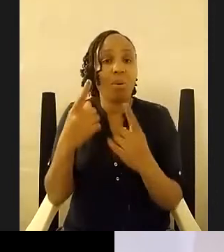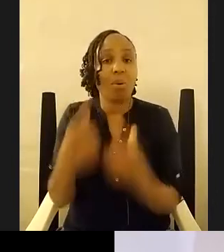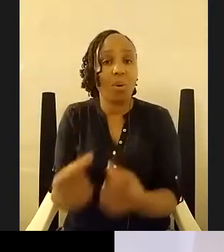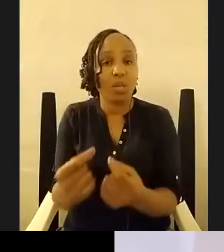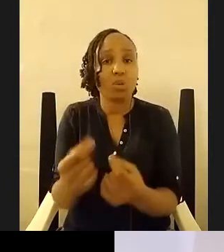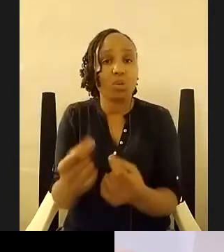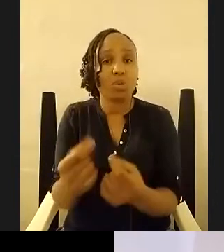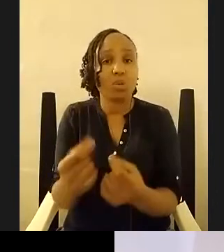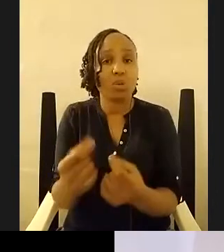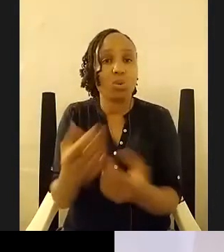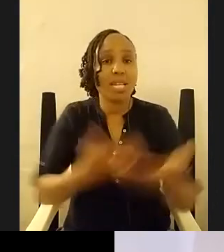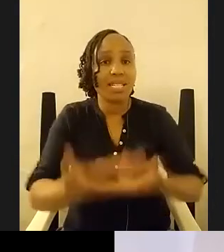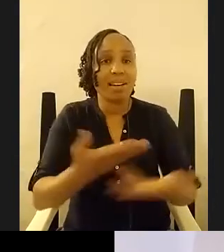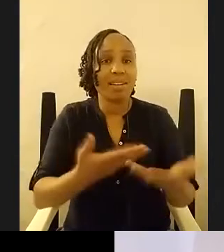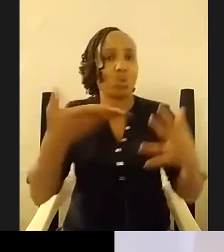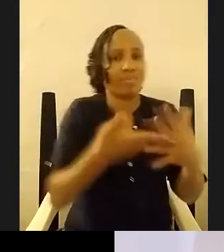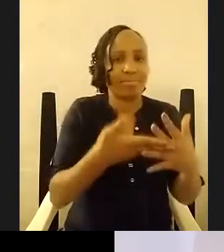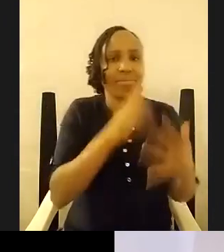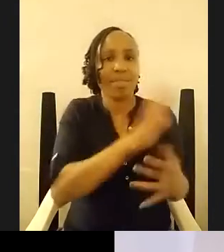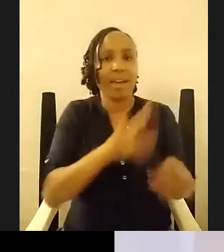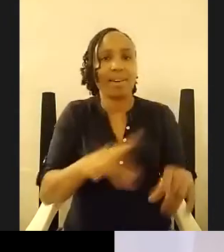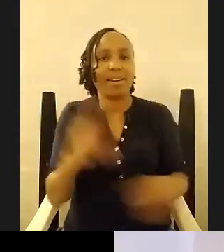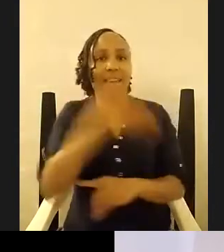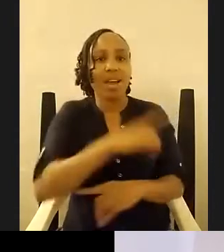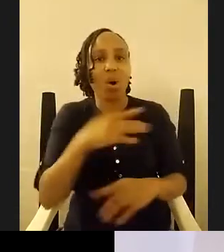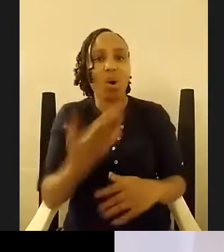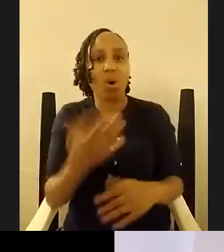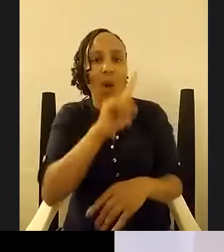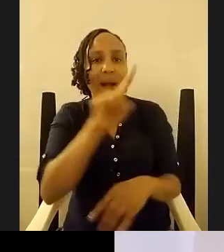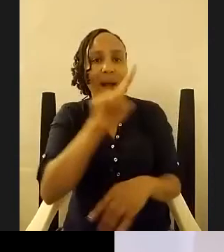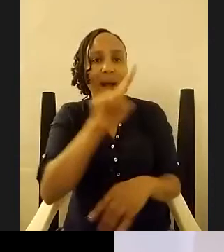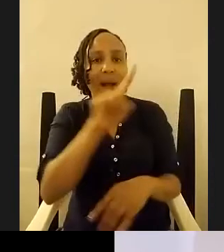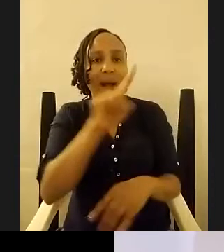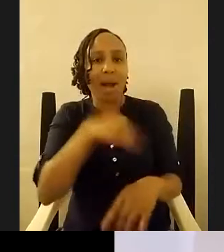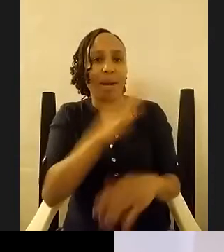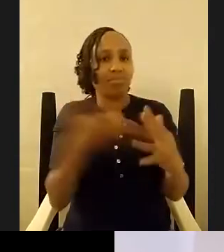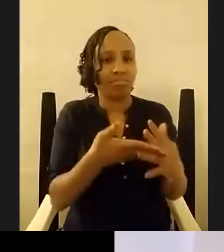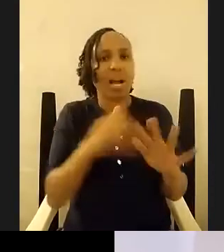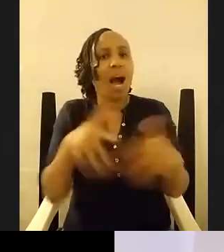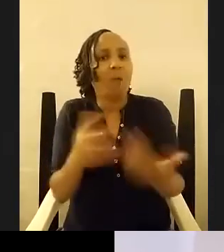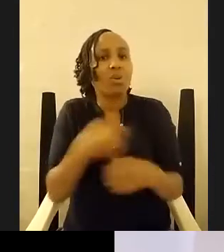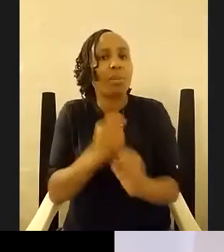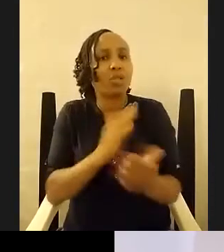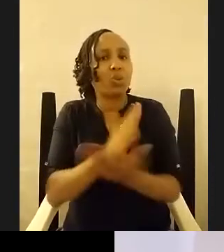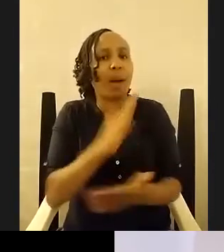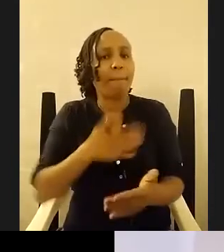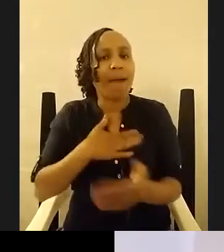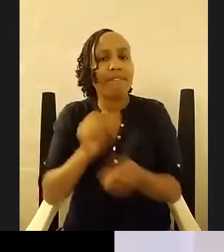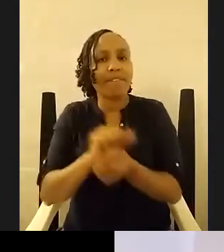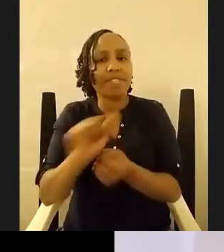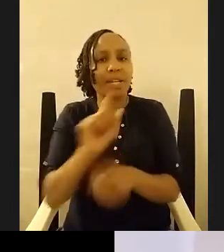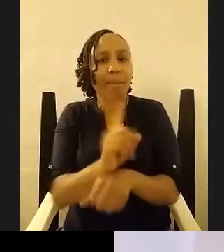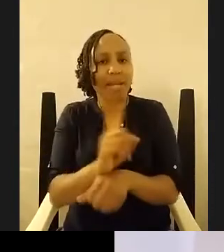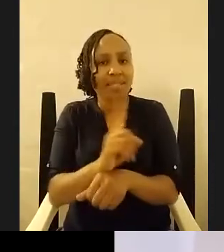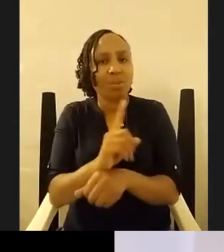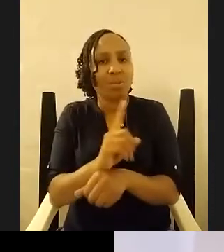going to interfere in their one hour how am i going to make sure that these 15 minutes are a heck of a ride for them or that they're meaningful for